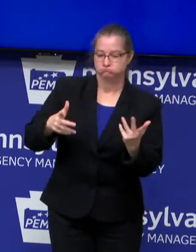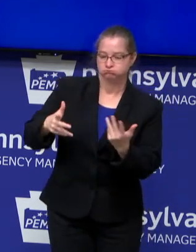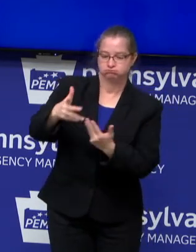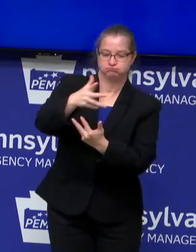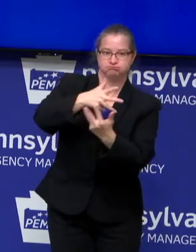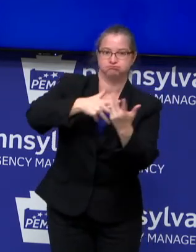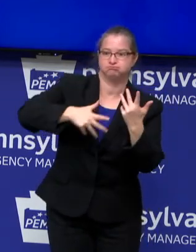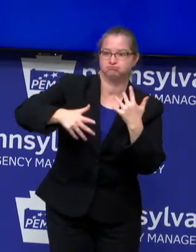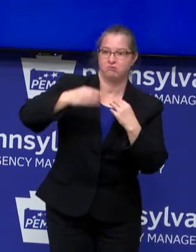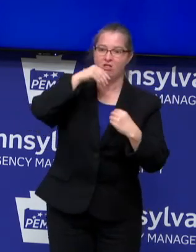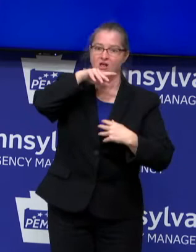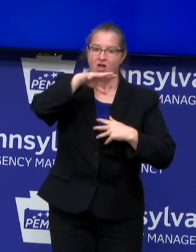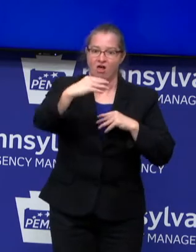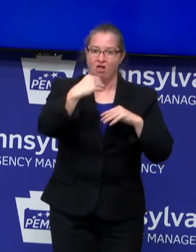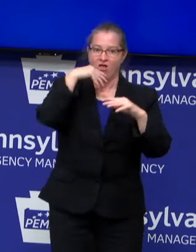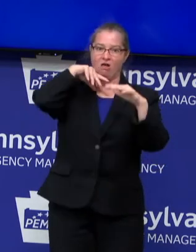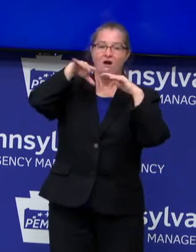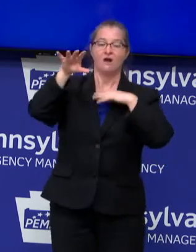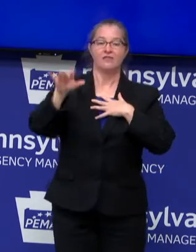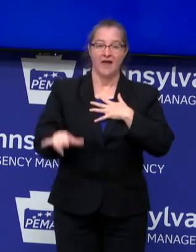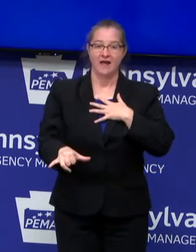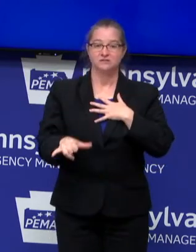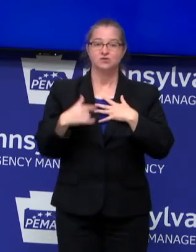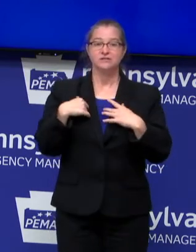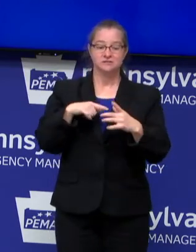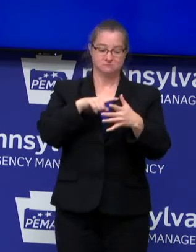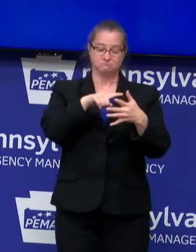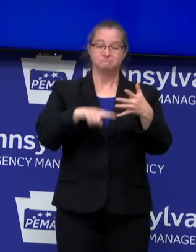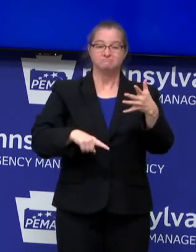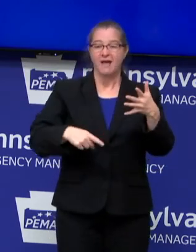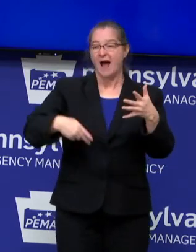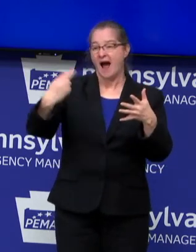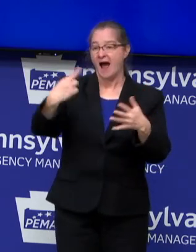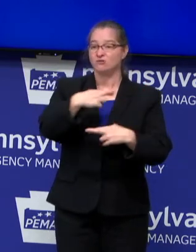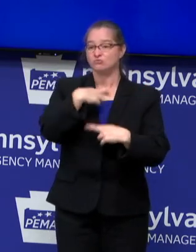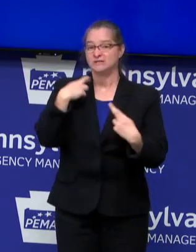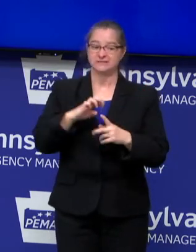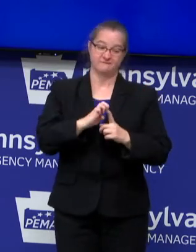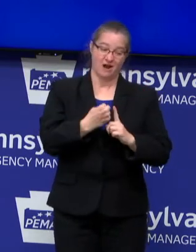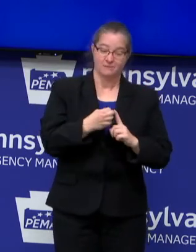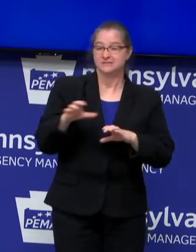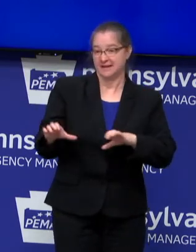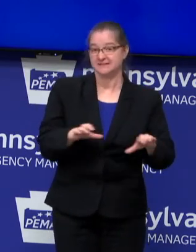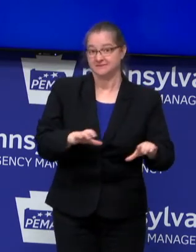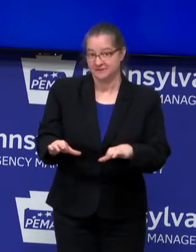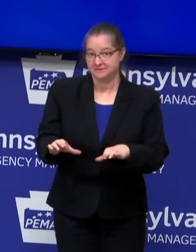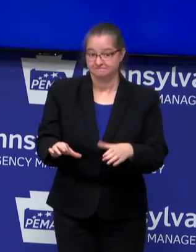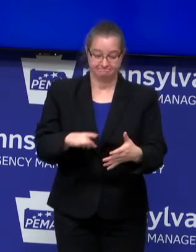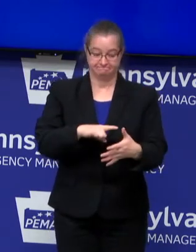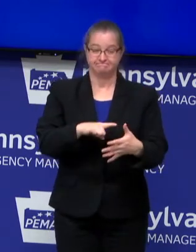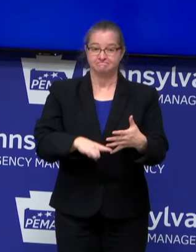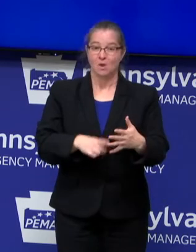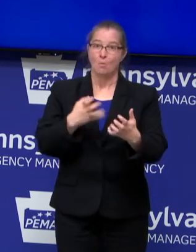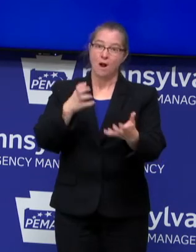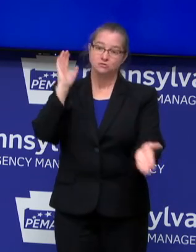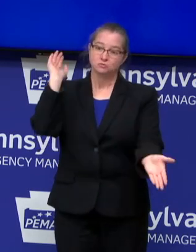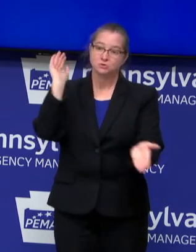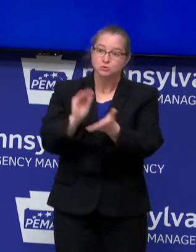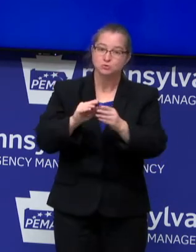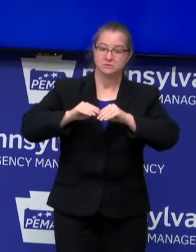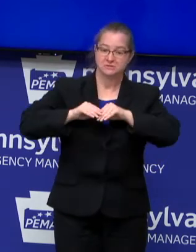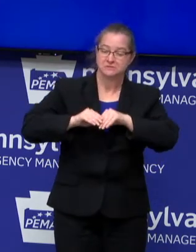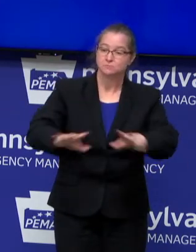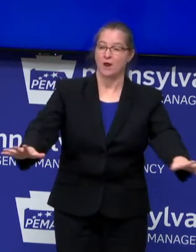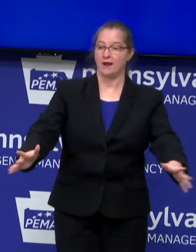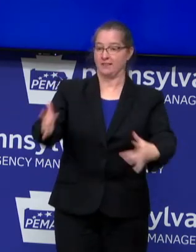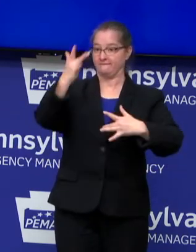And therefore, these protective mitigation measures target high-risk environments and activities like this. And they aim to reduce the spread of this devastating